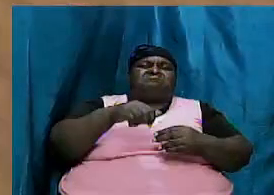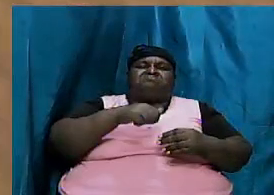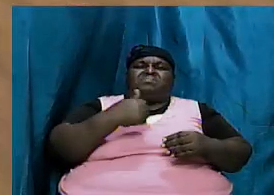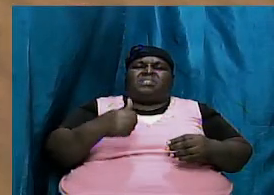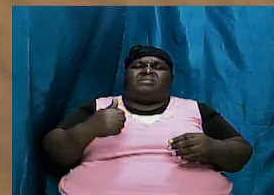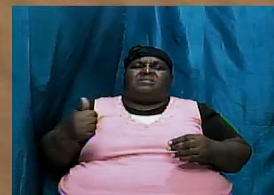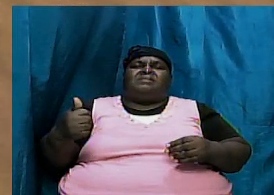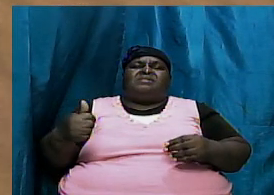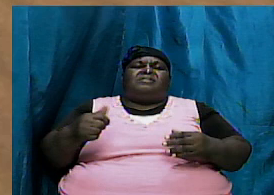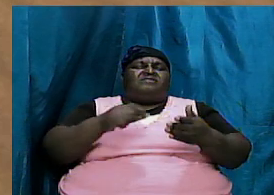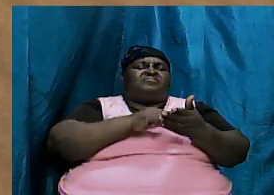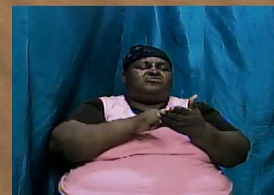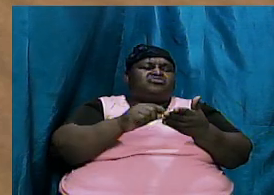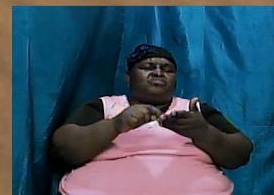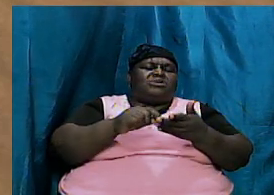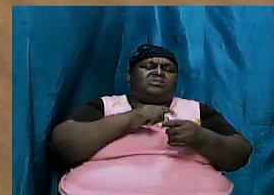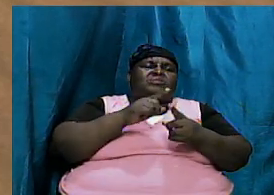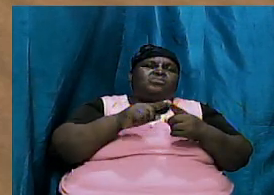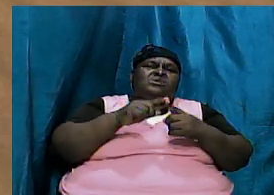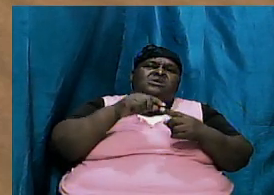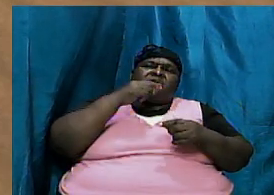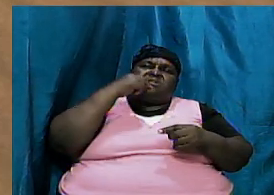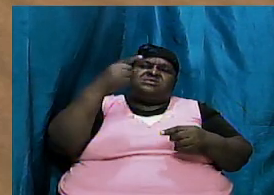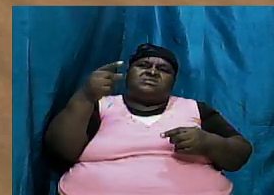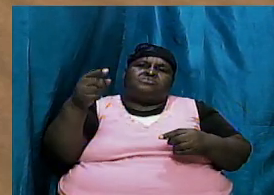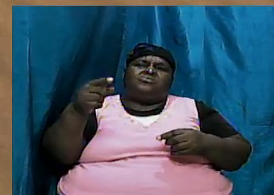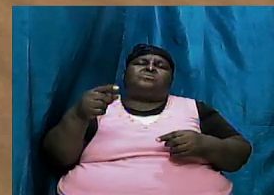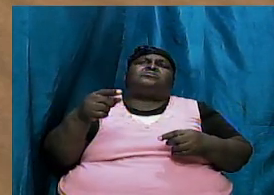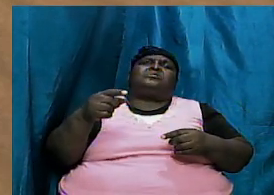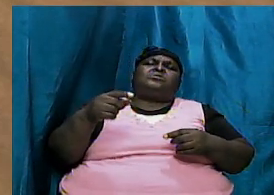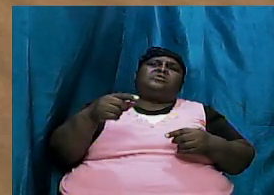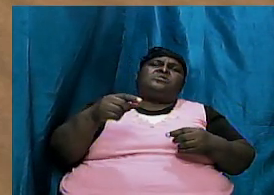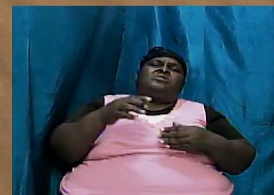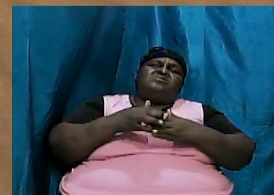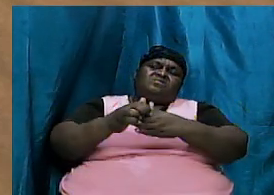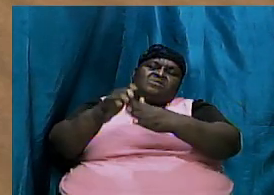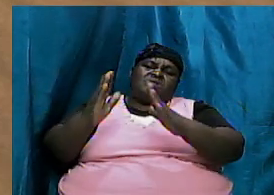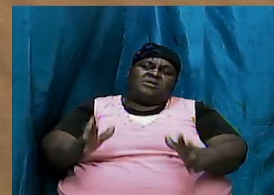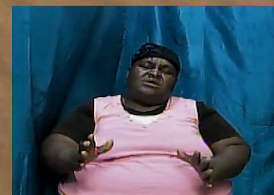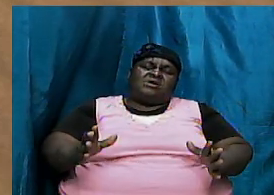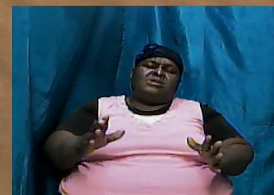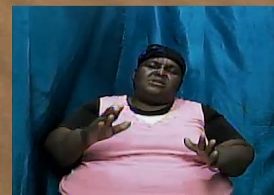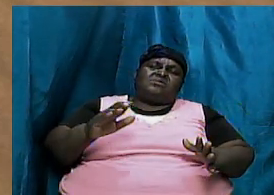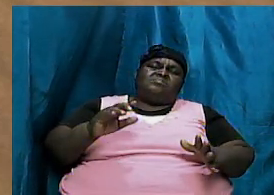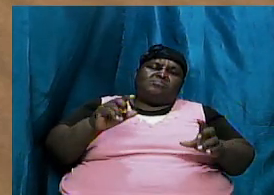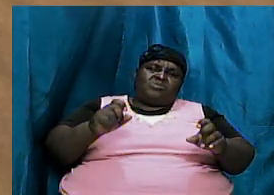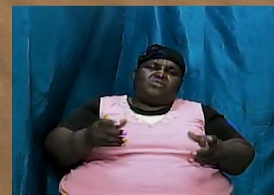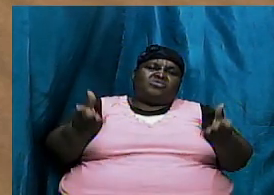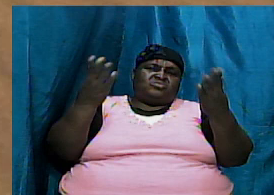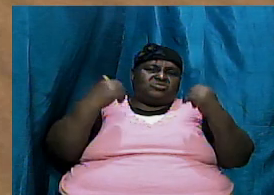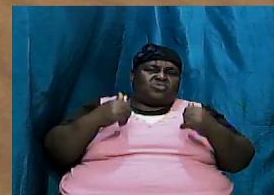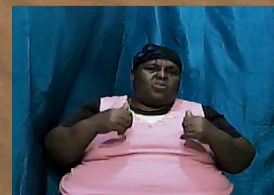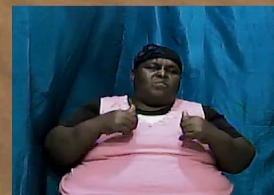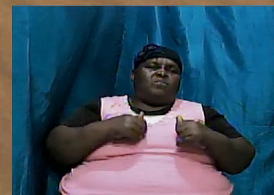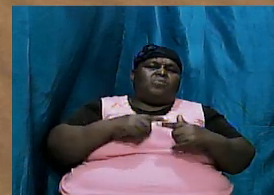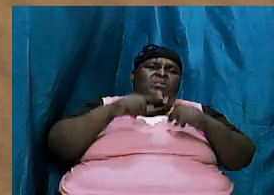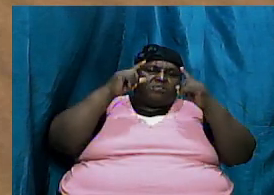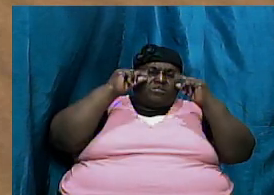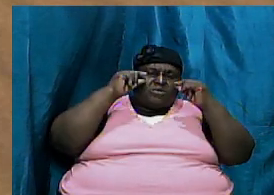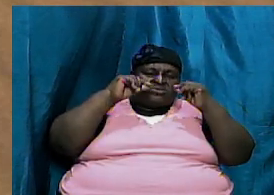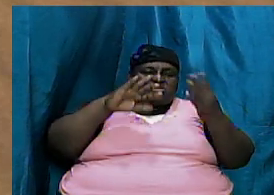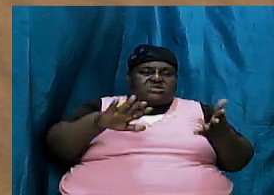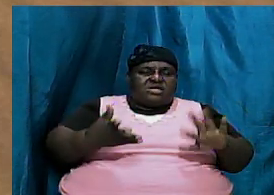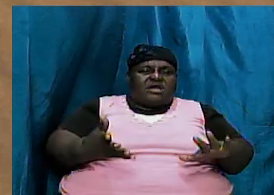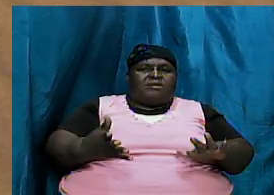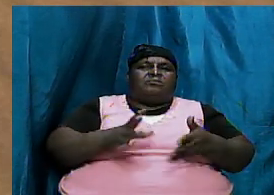of his writings when he spoke about a leader that should come after him he wrote about him in different places